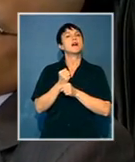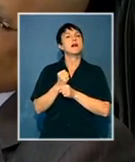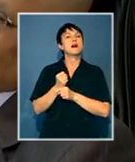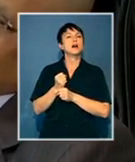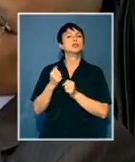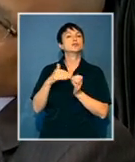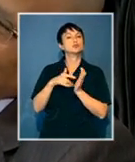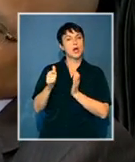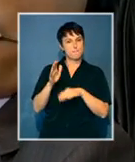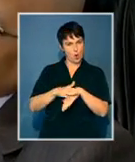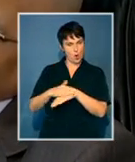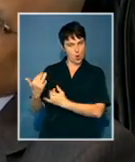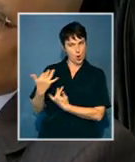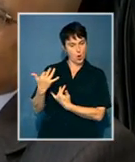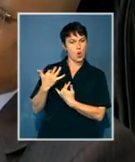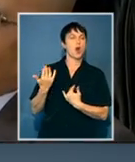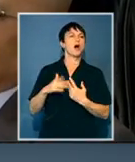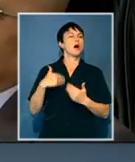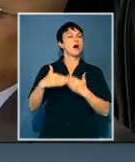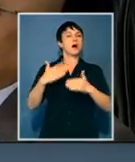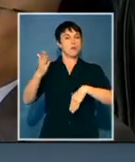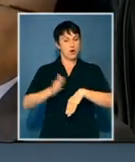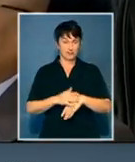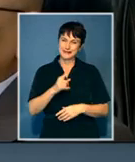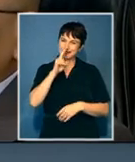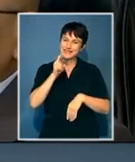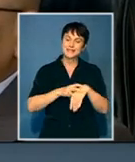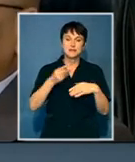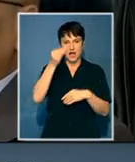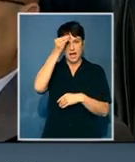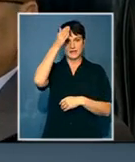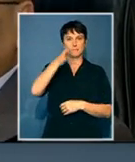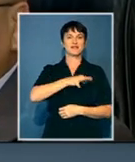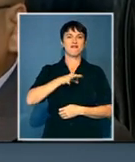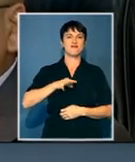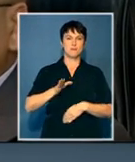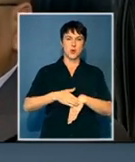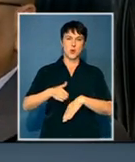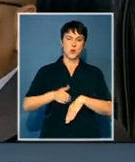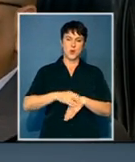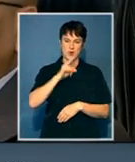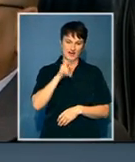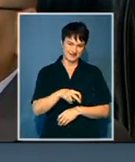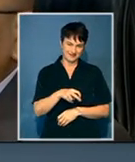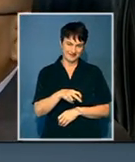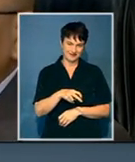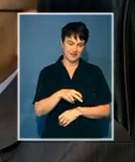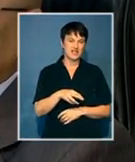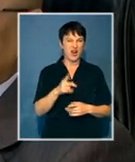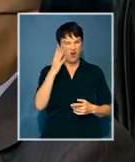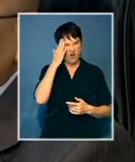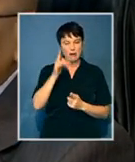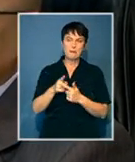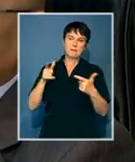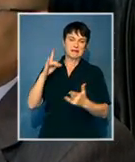other challenge is to try and attract academic staff. Academic staff settled very well in the big